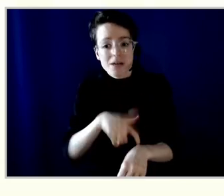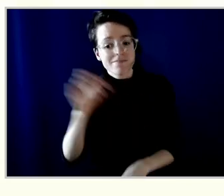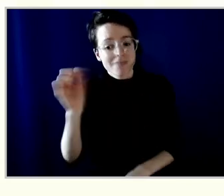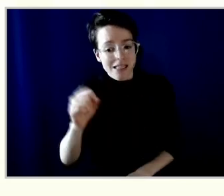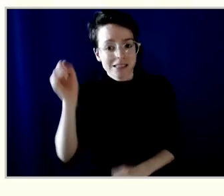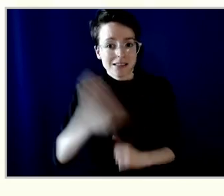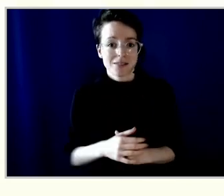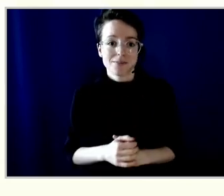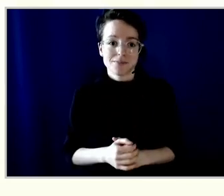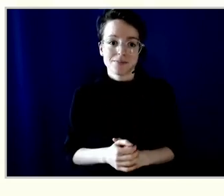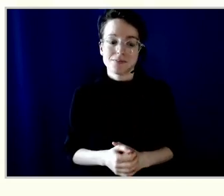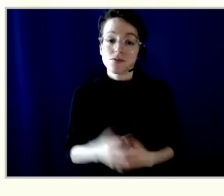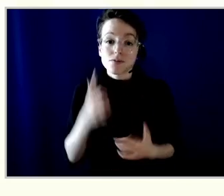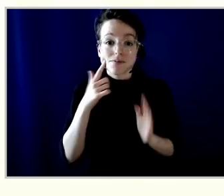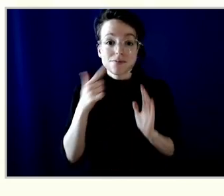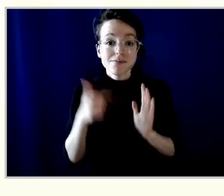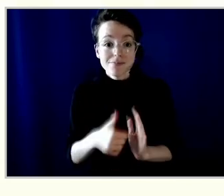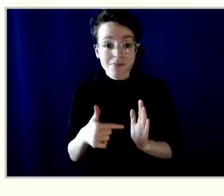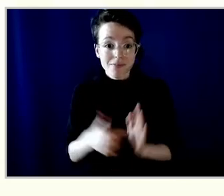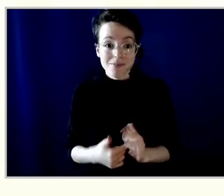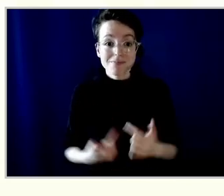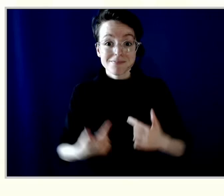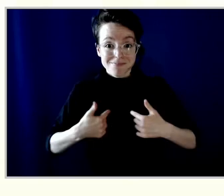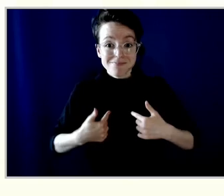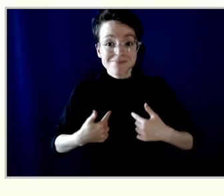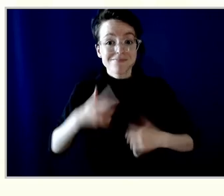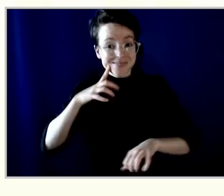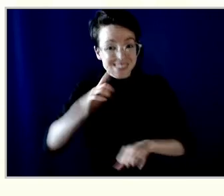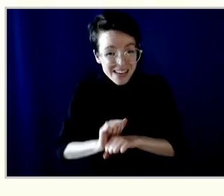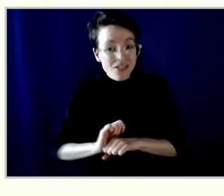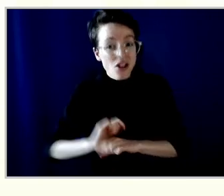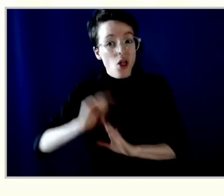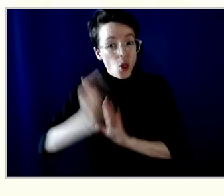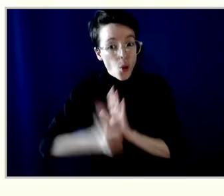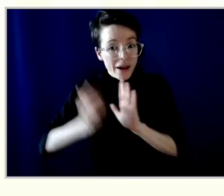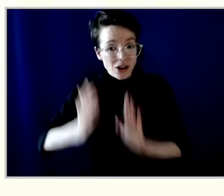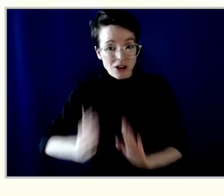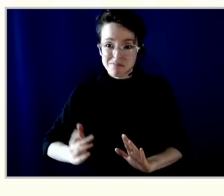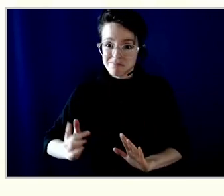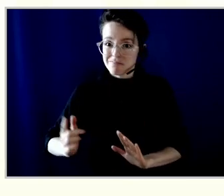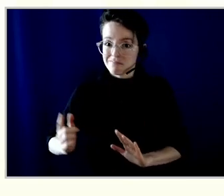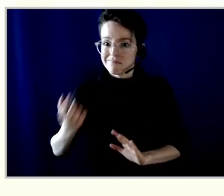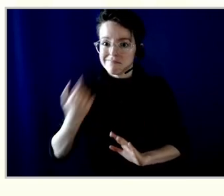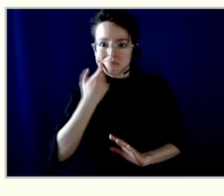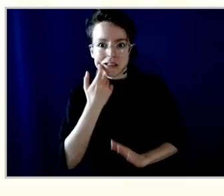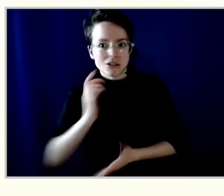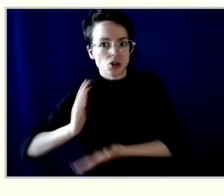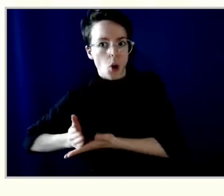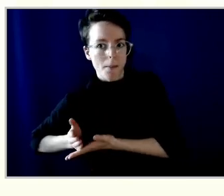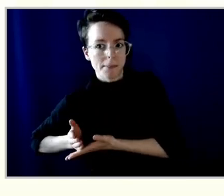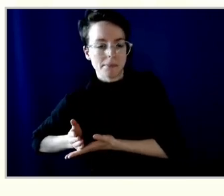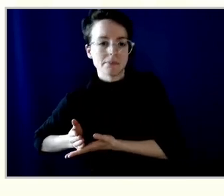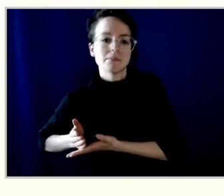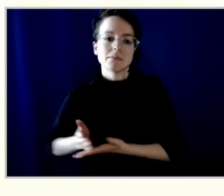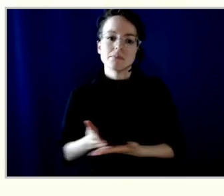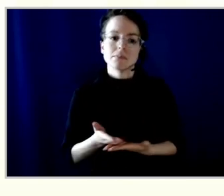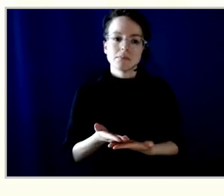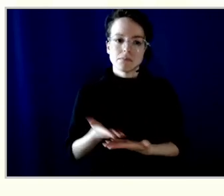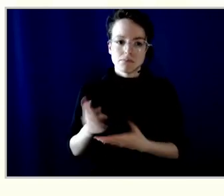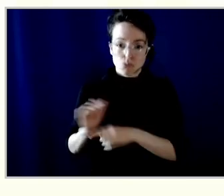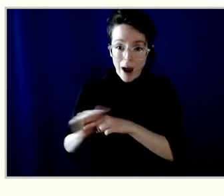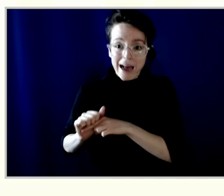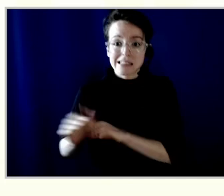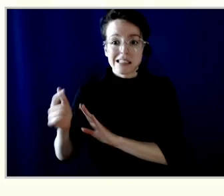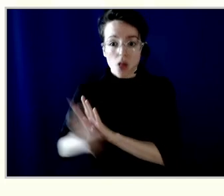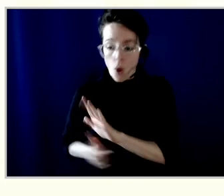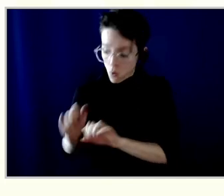I, for instance, was a practicing lawyer until recently. I've now gone to non-practicing status and